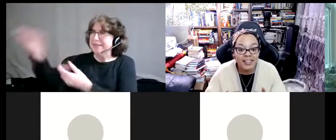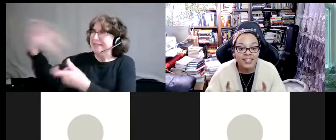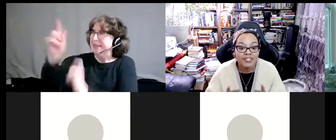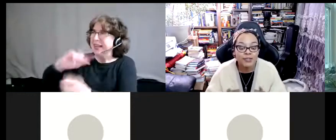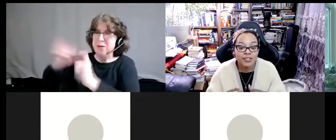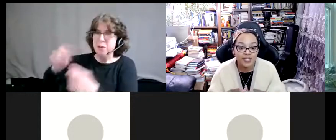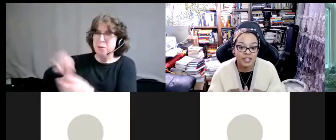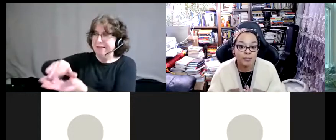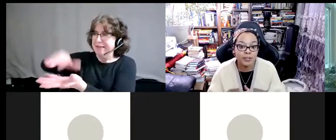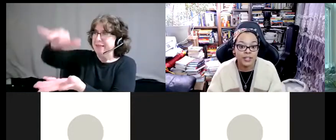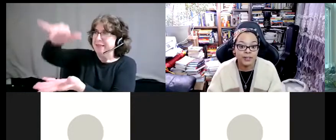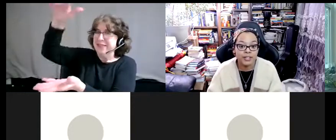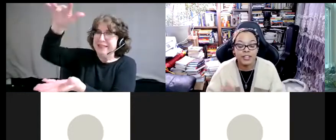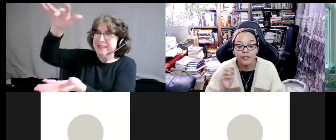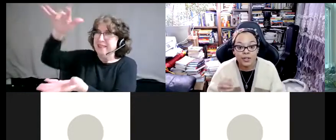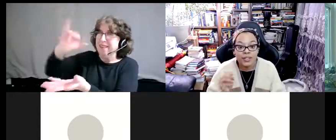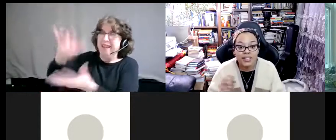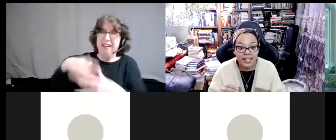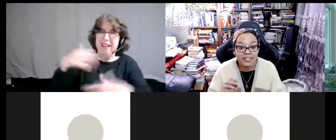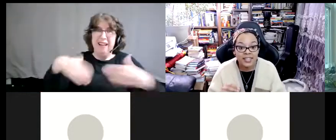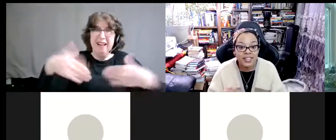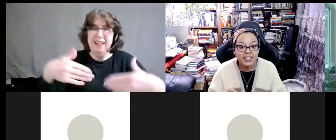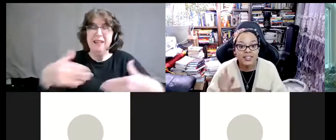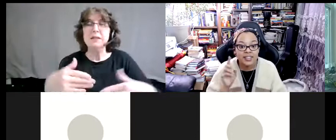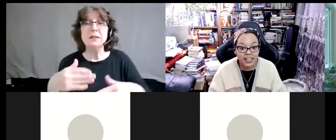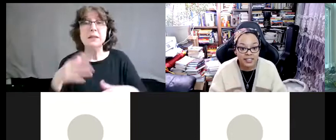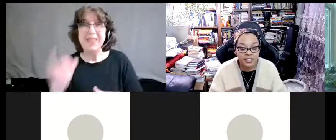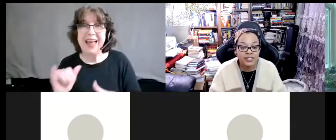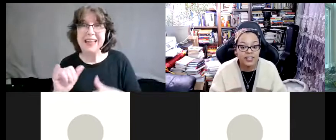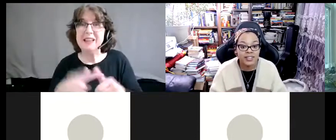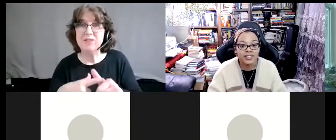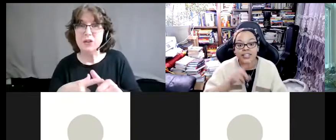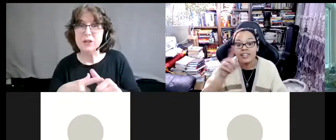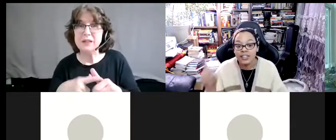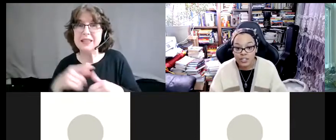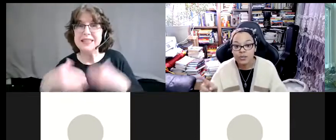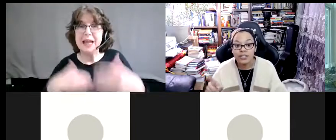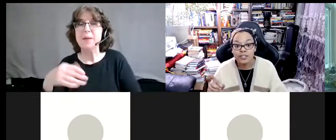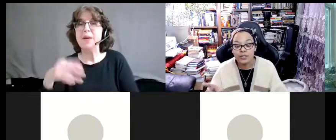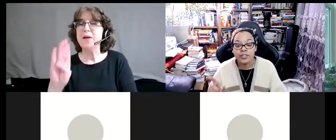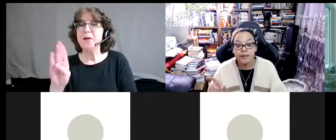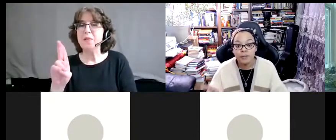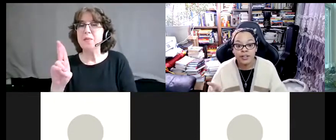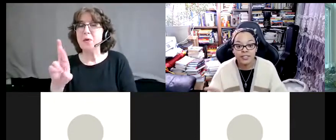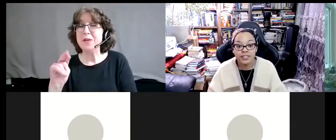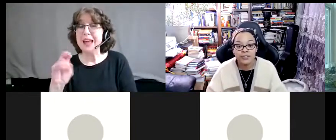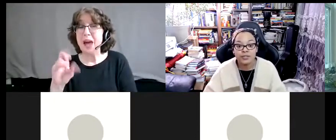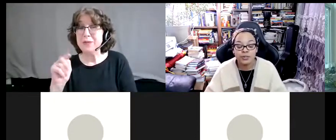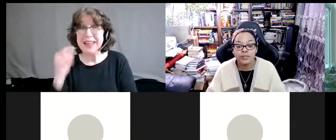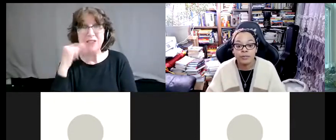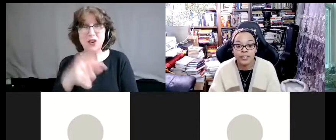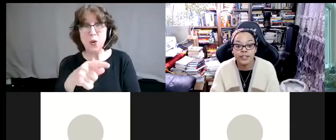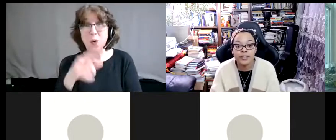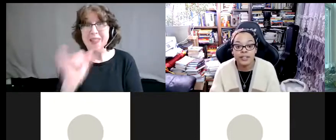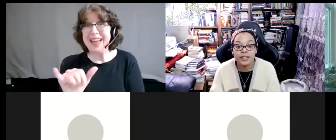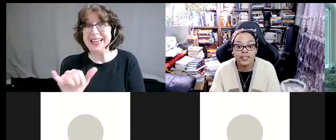That is the first stage of burnout. If you're in that stage, that is your sign. You need to go to that process of